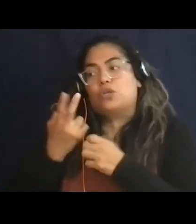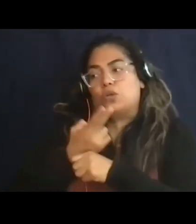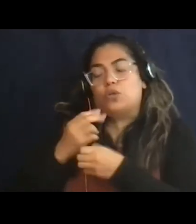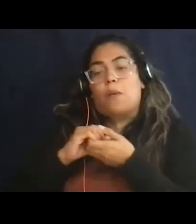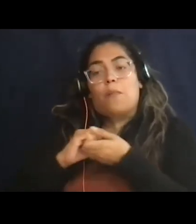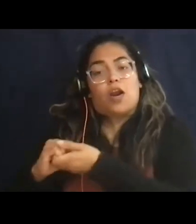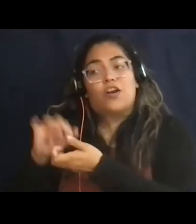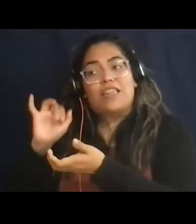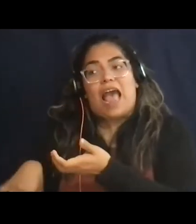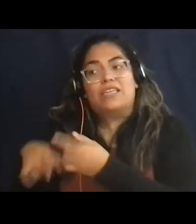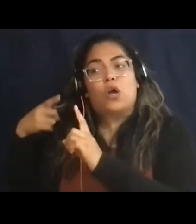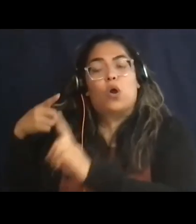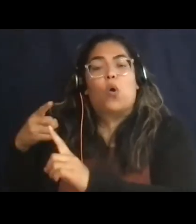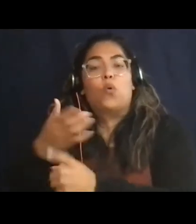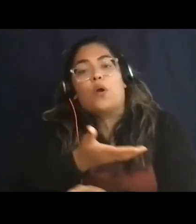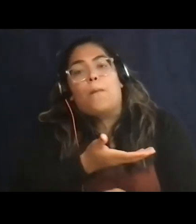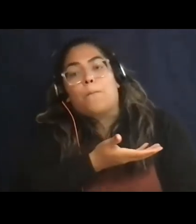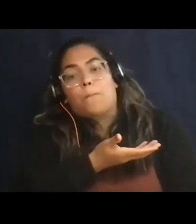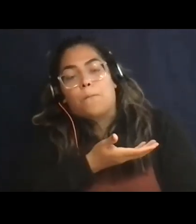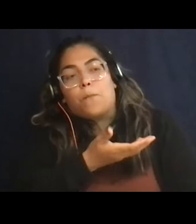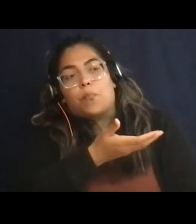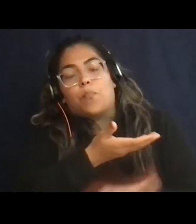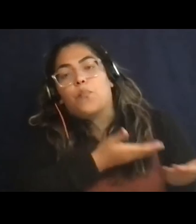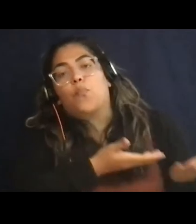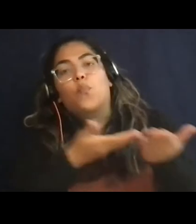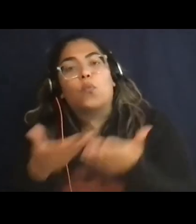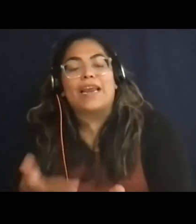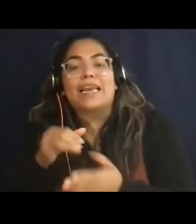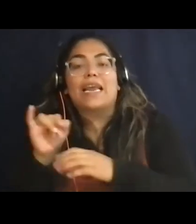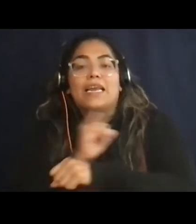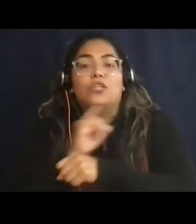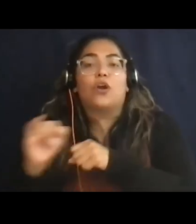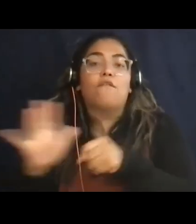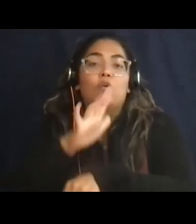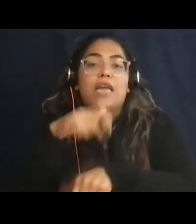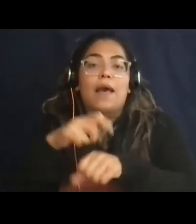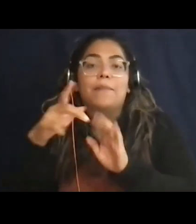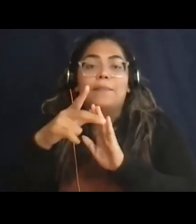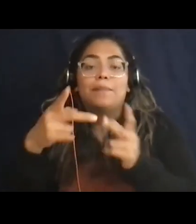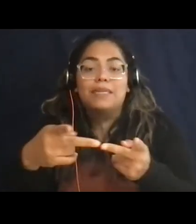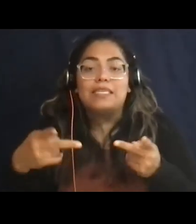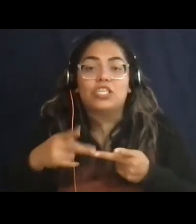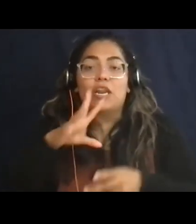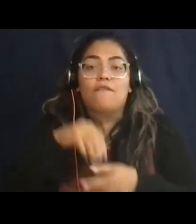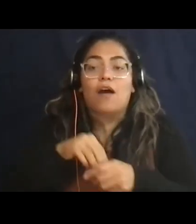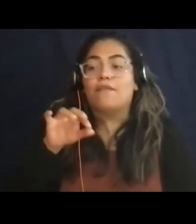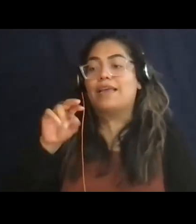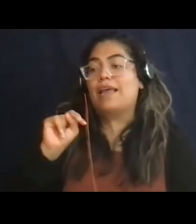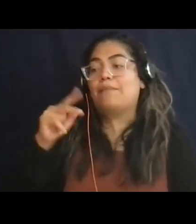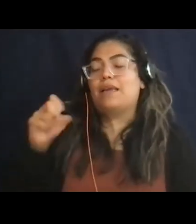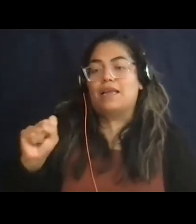bring interns into full time positions with the National Park Service. And I believe that we've done